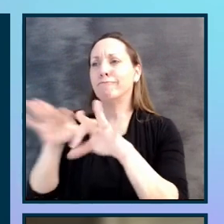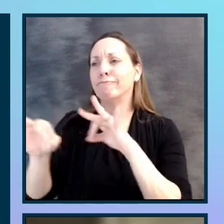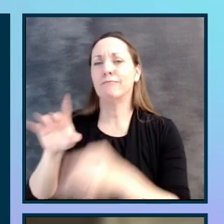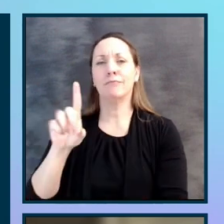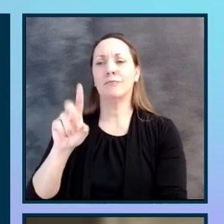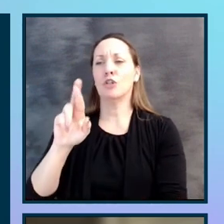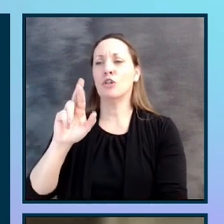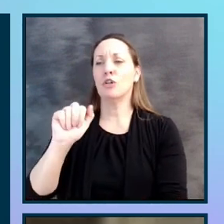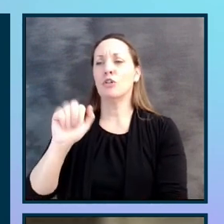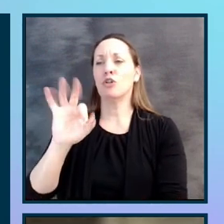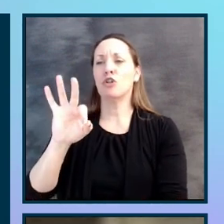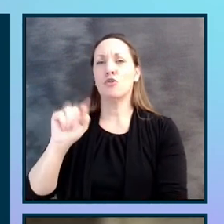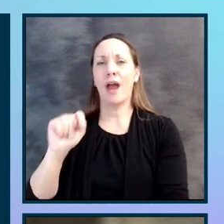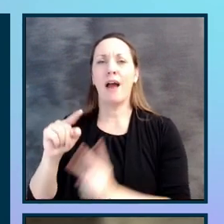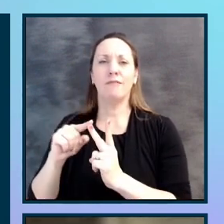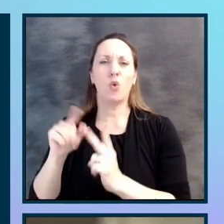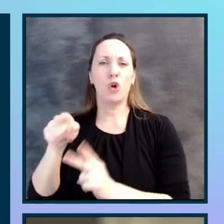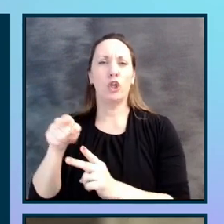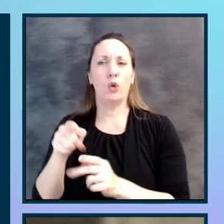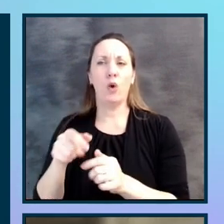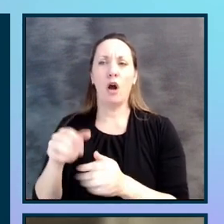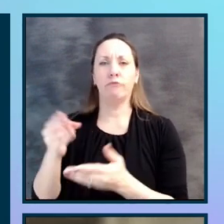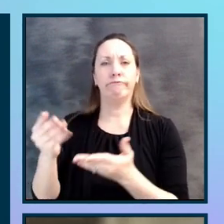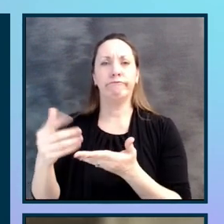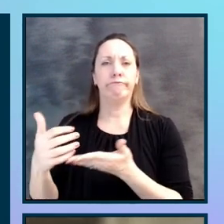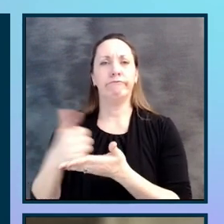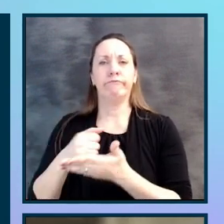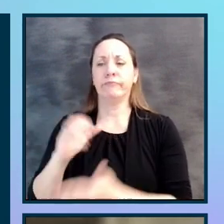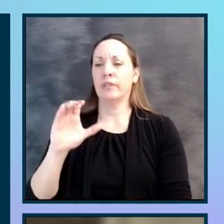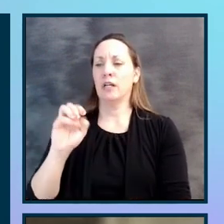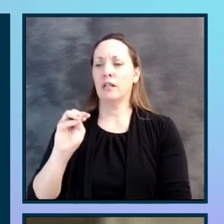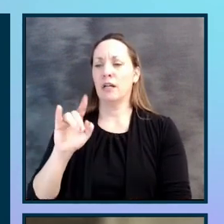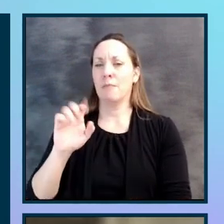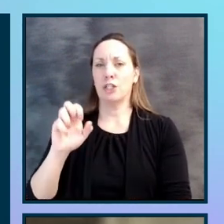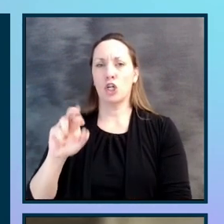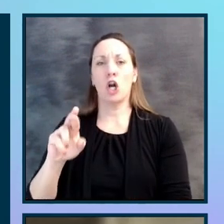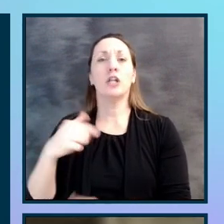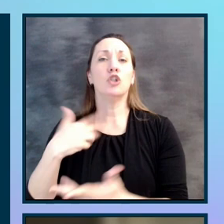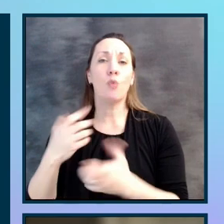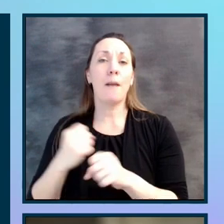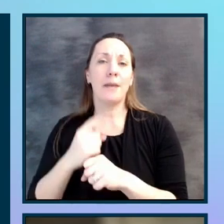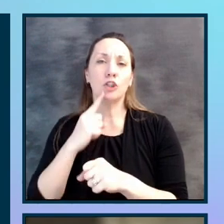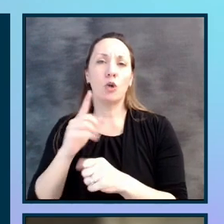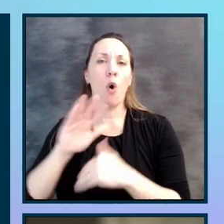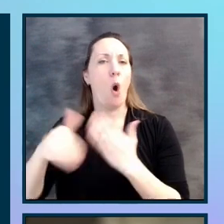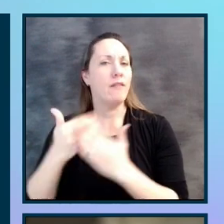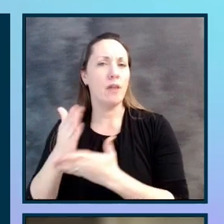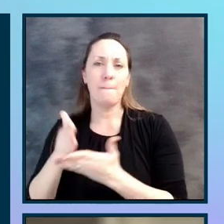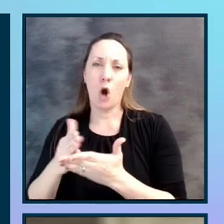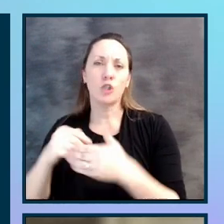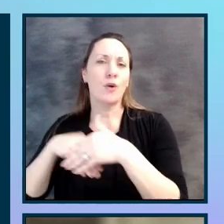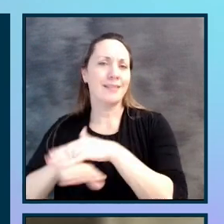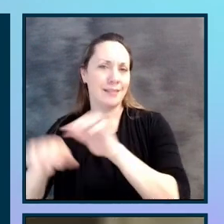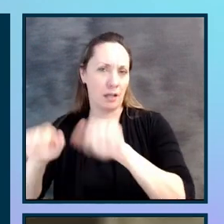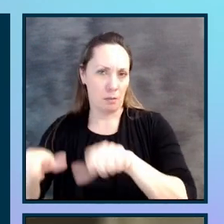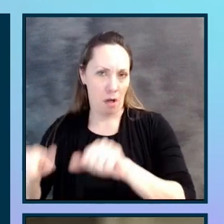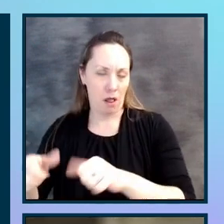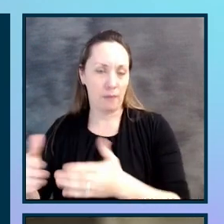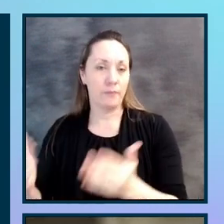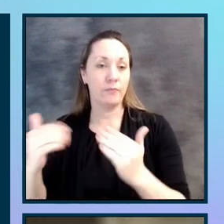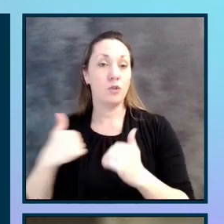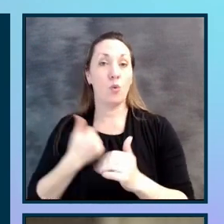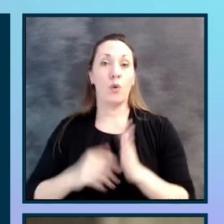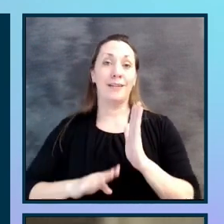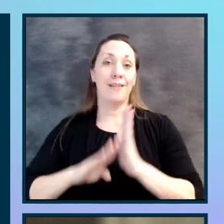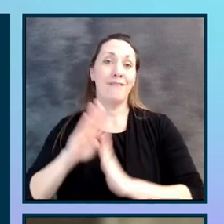So making sure that every part of every page is accessible to as many people as possible. So we developed this really great